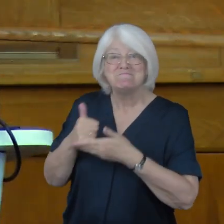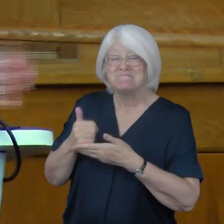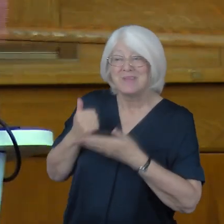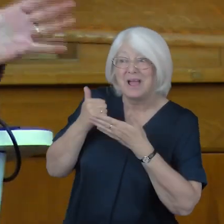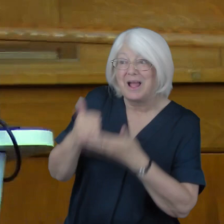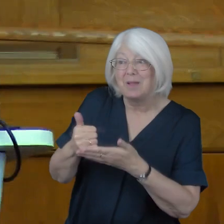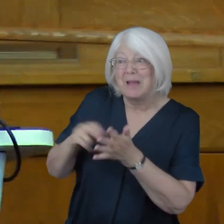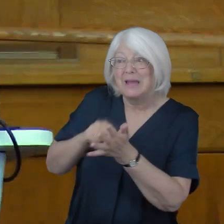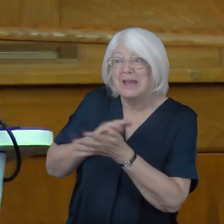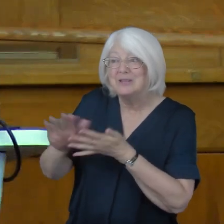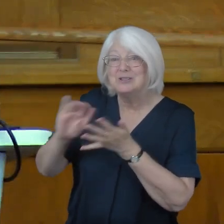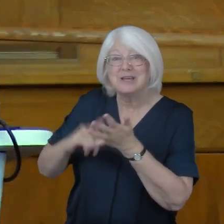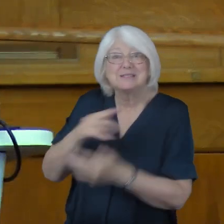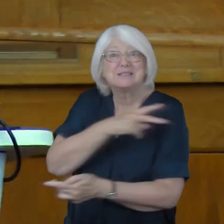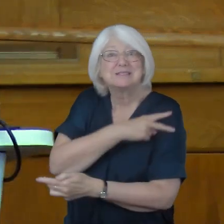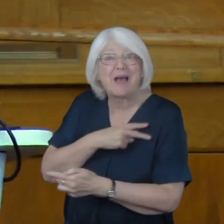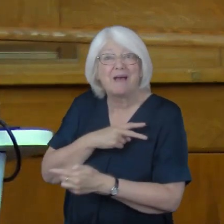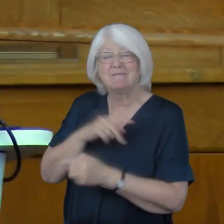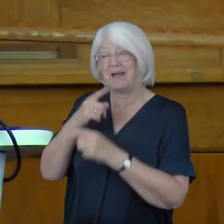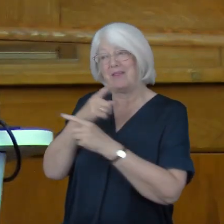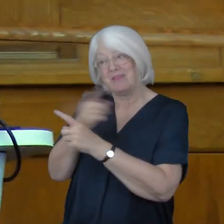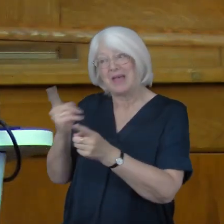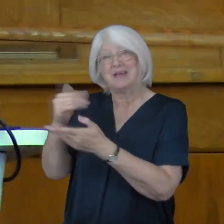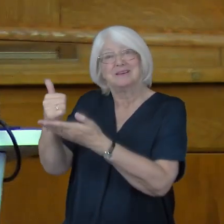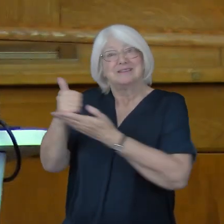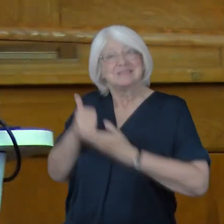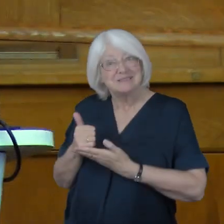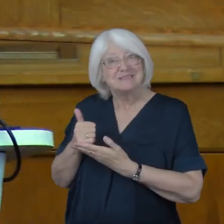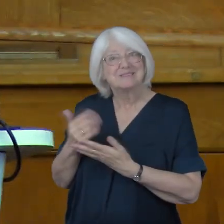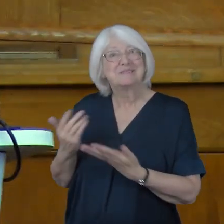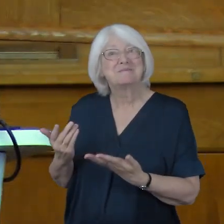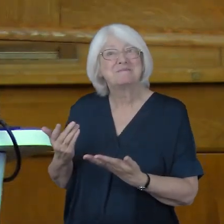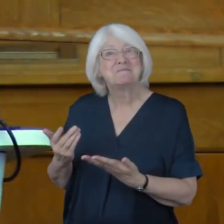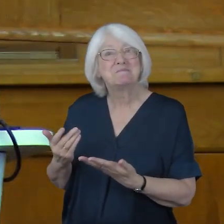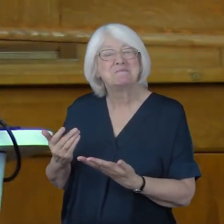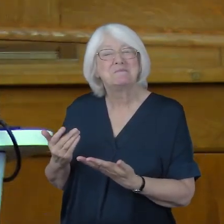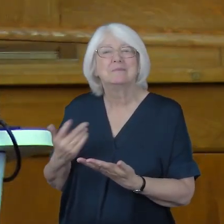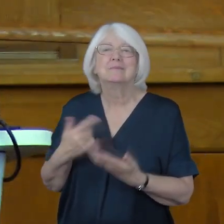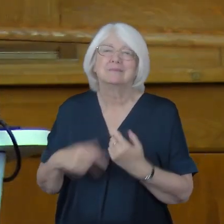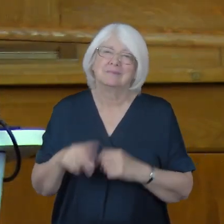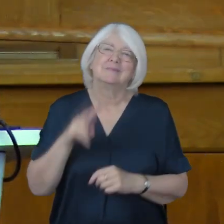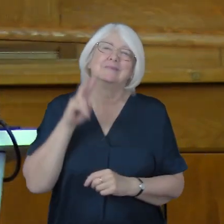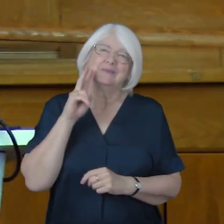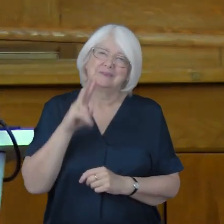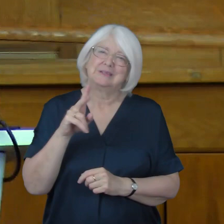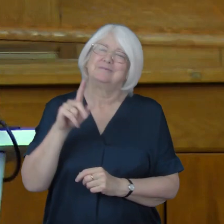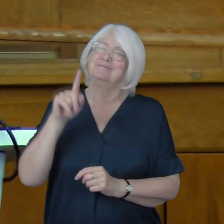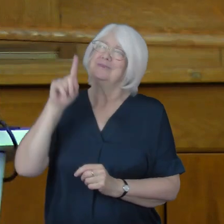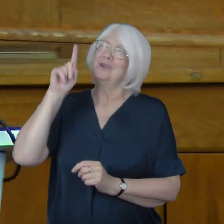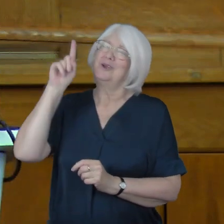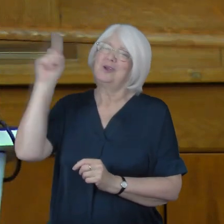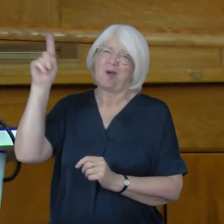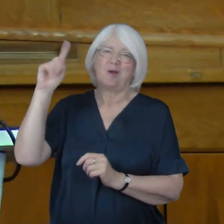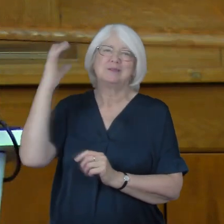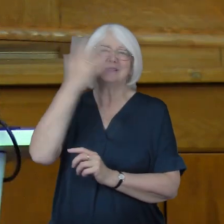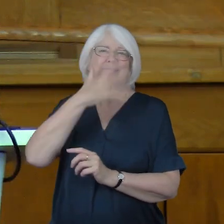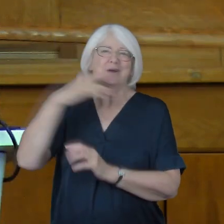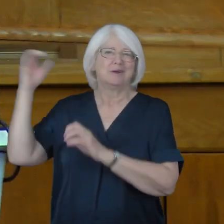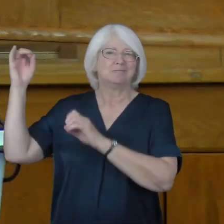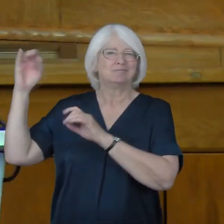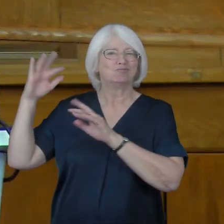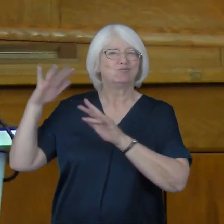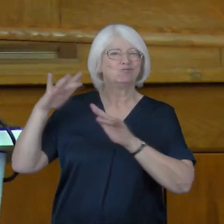and being strengthened by them. We've seen God's order-bringing spirit